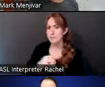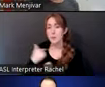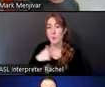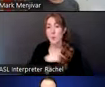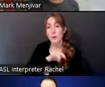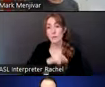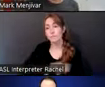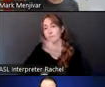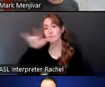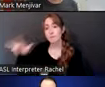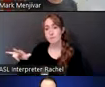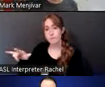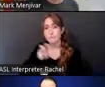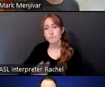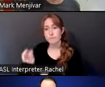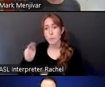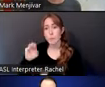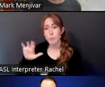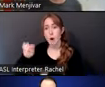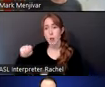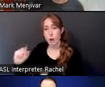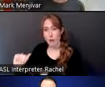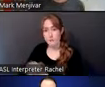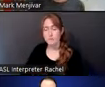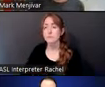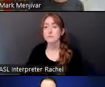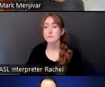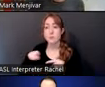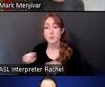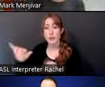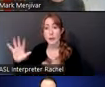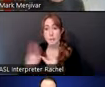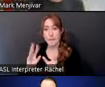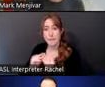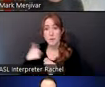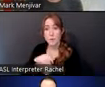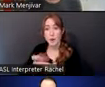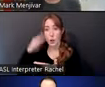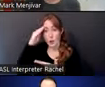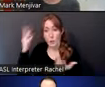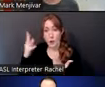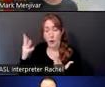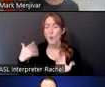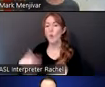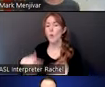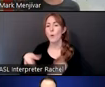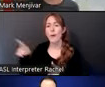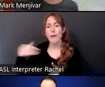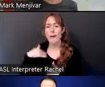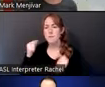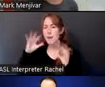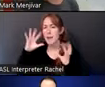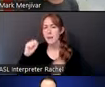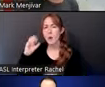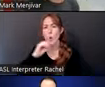and had an incredible meeting. And in that meeting, what we learned is that they had this amazing oral history archive. It had been done years